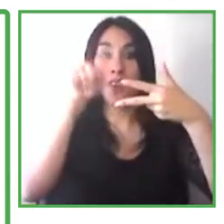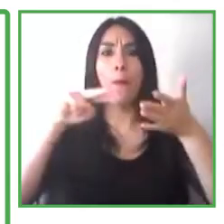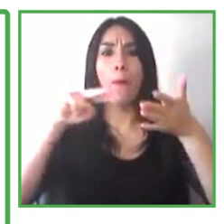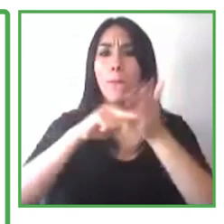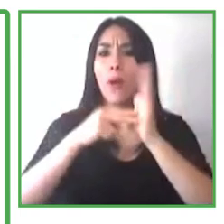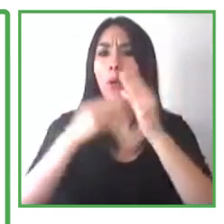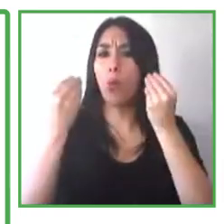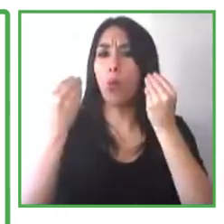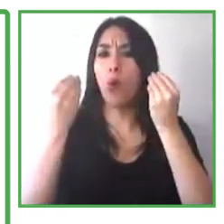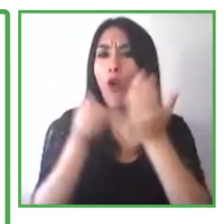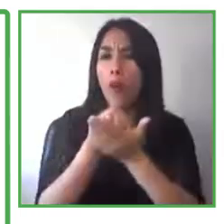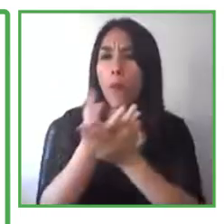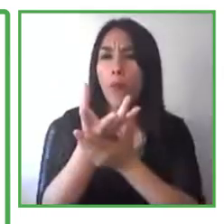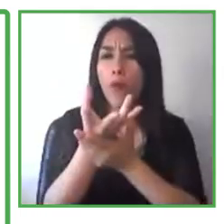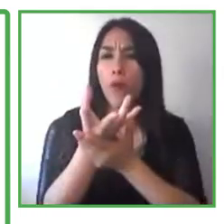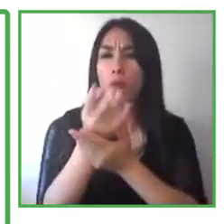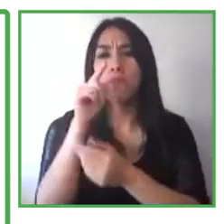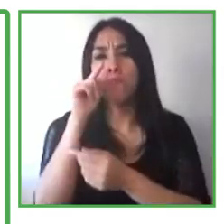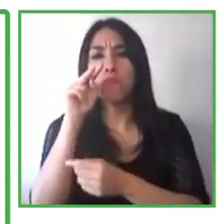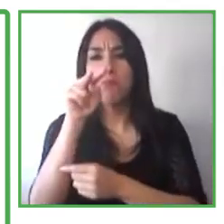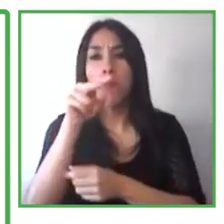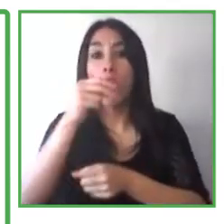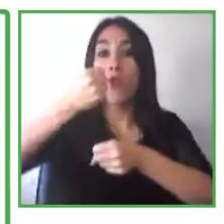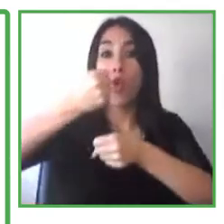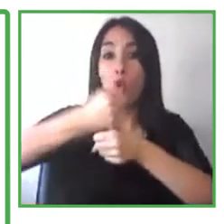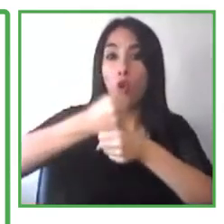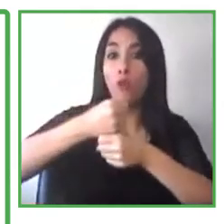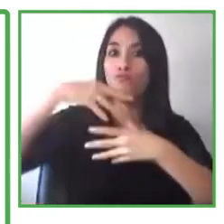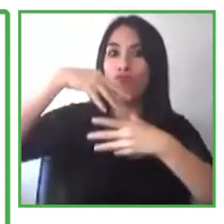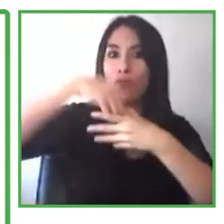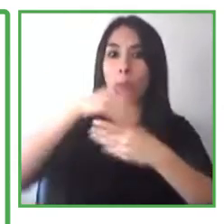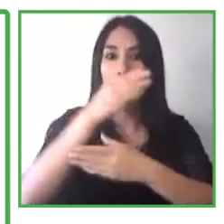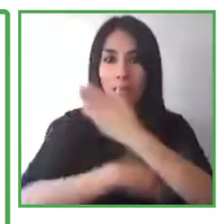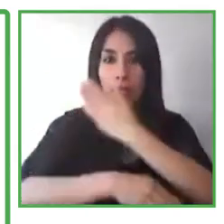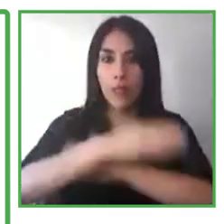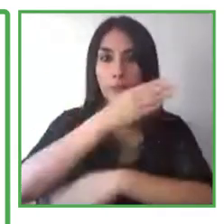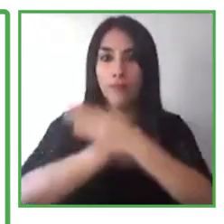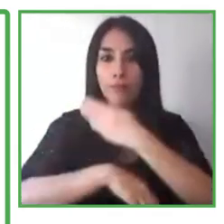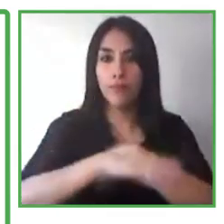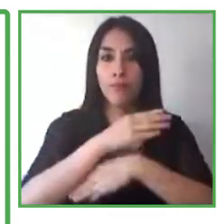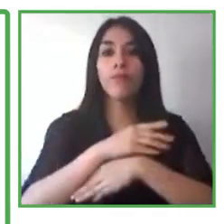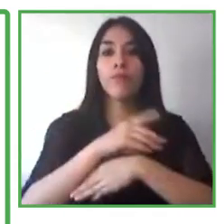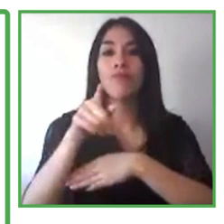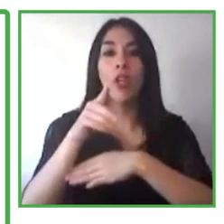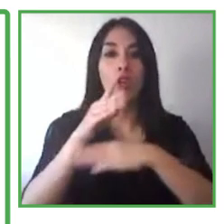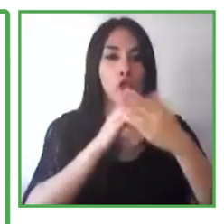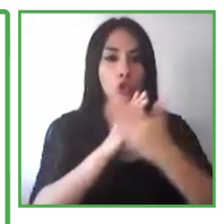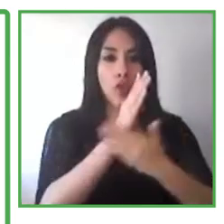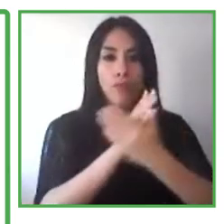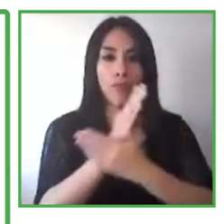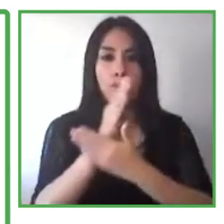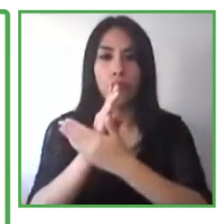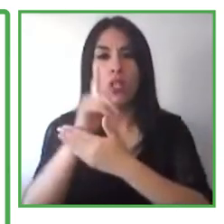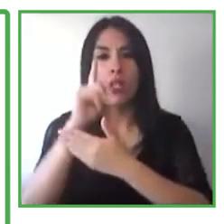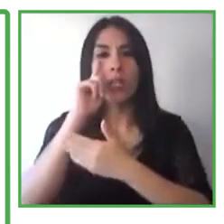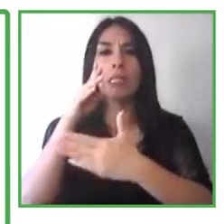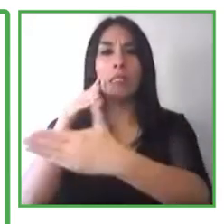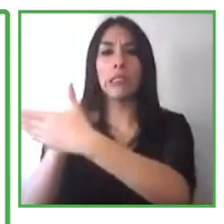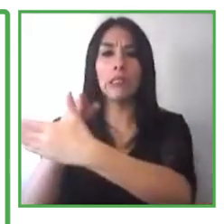But these are the next two slides. I just want to talk about what I've seen as the barriers to employment and what we're trying to do about it.